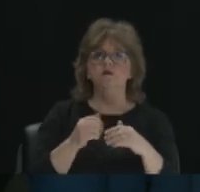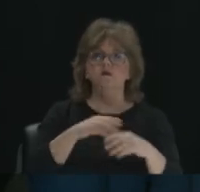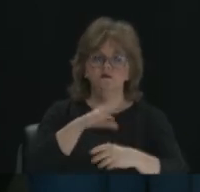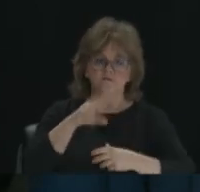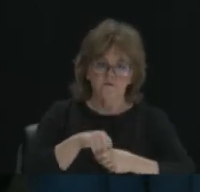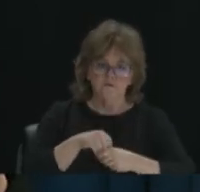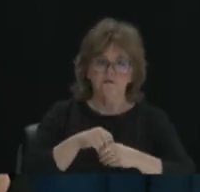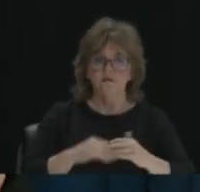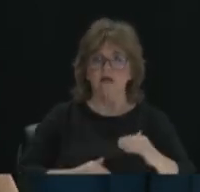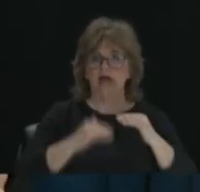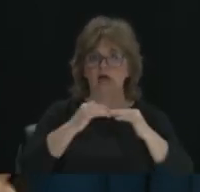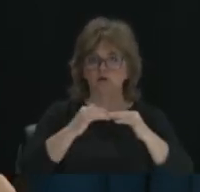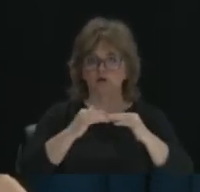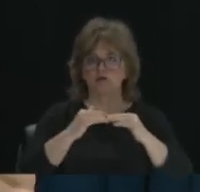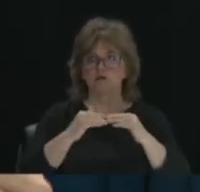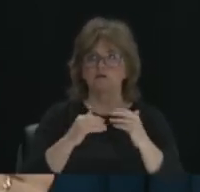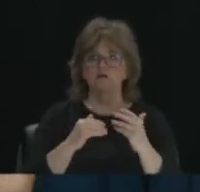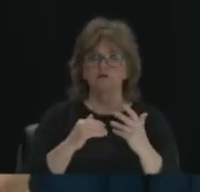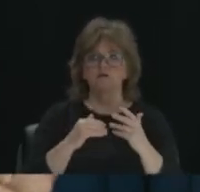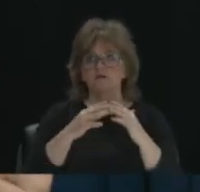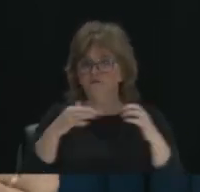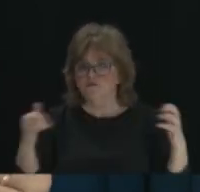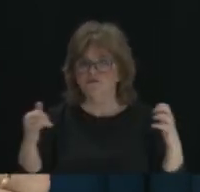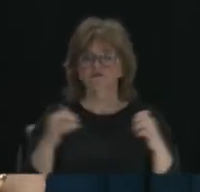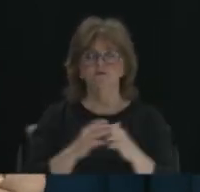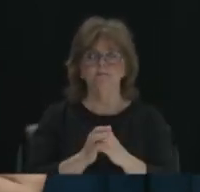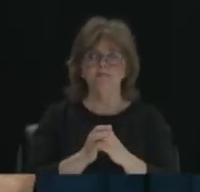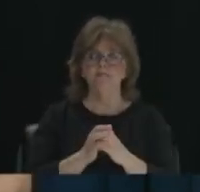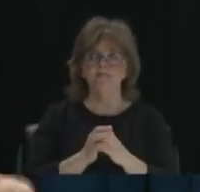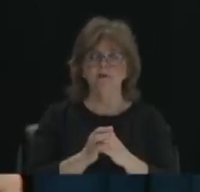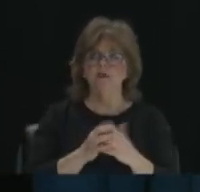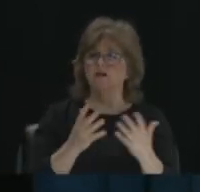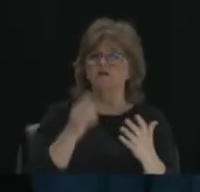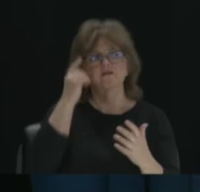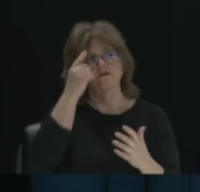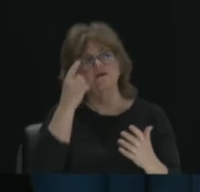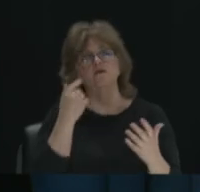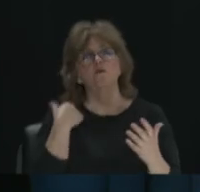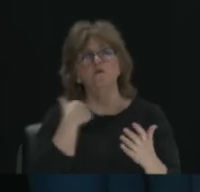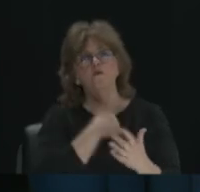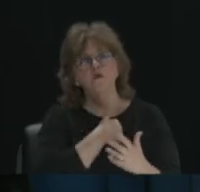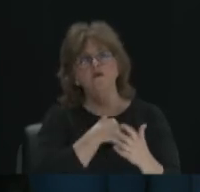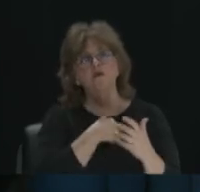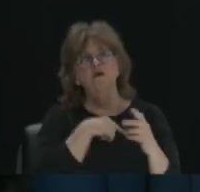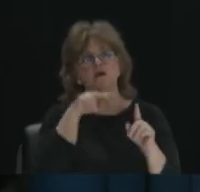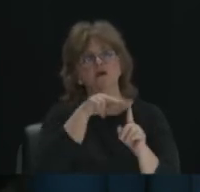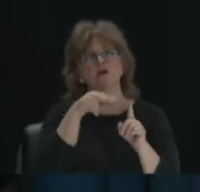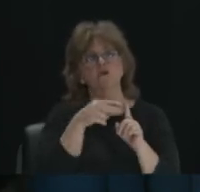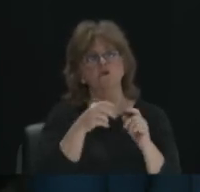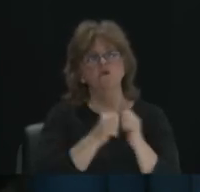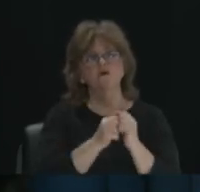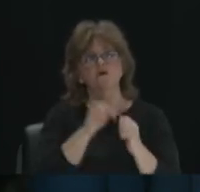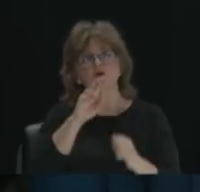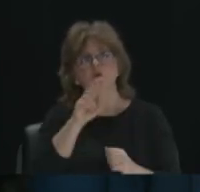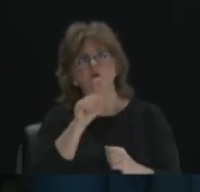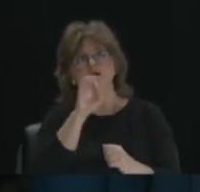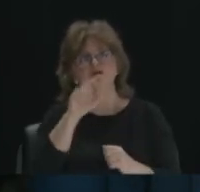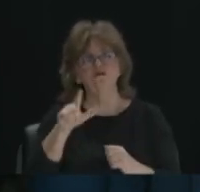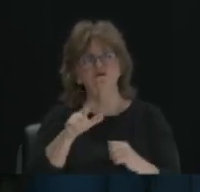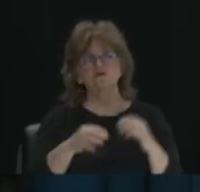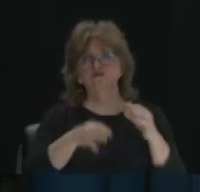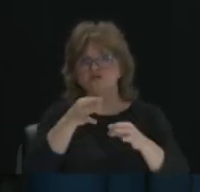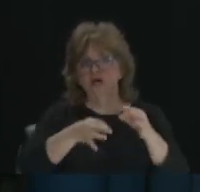to think about and consider, like, what are we doing with respect to racial justice and